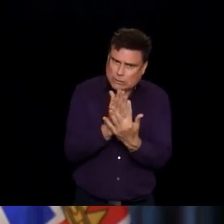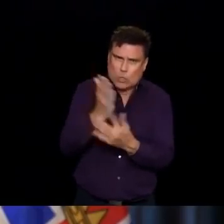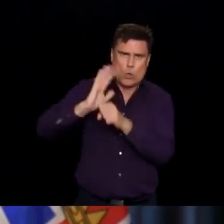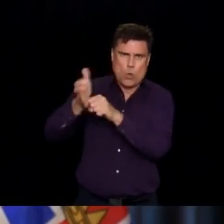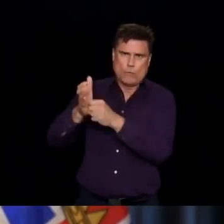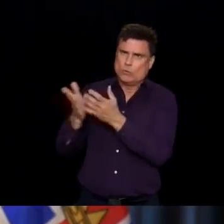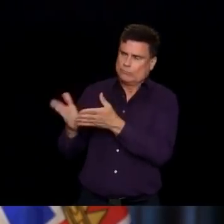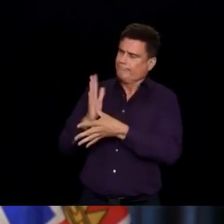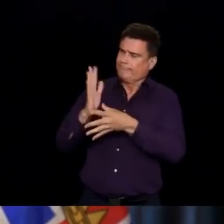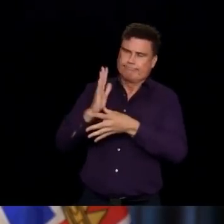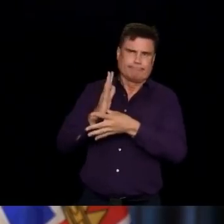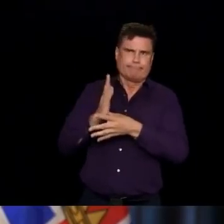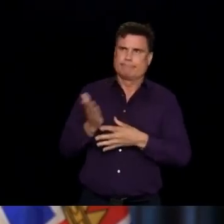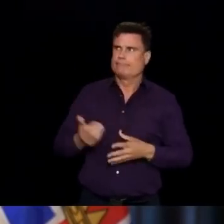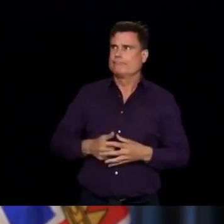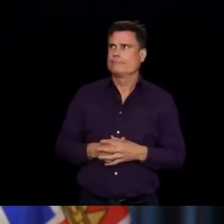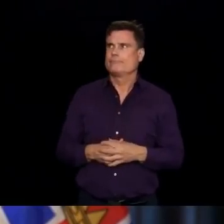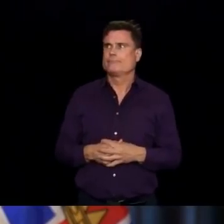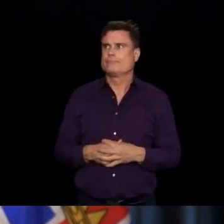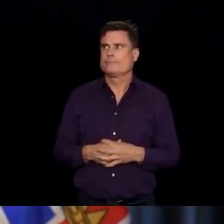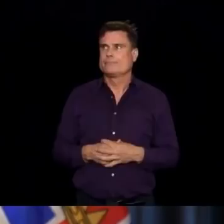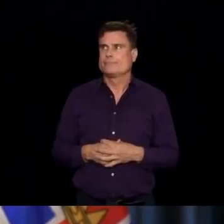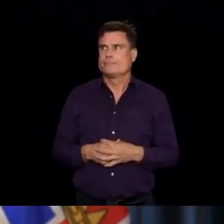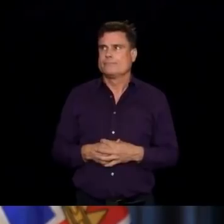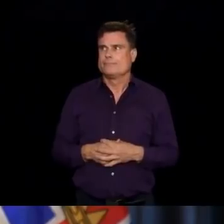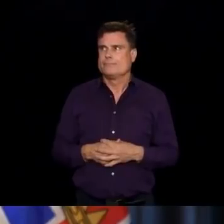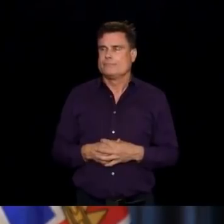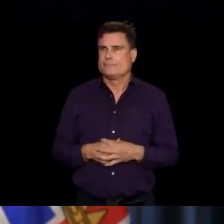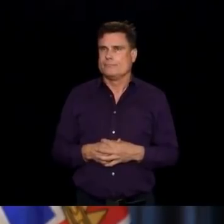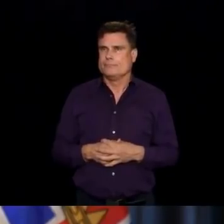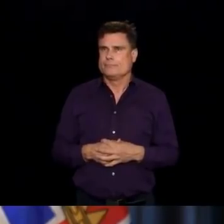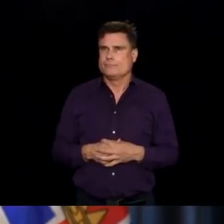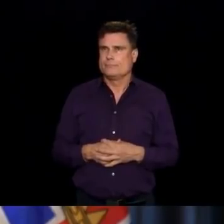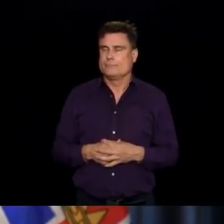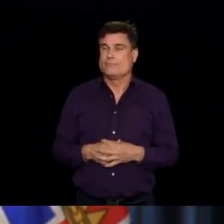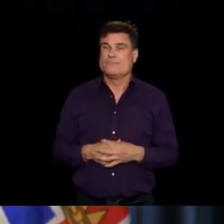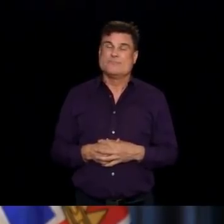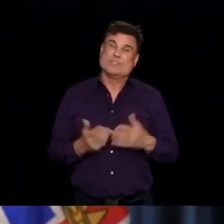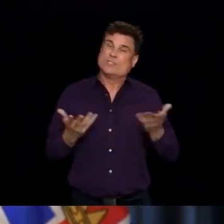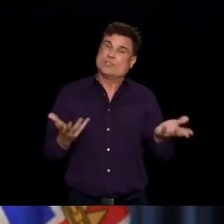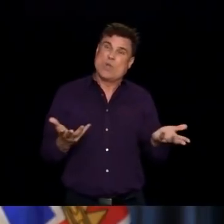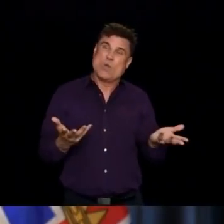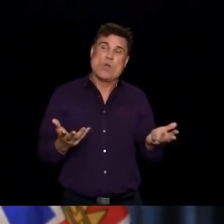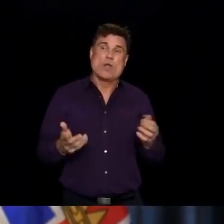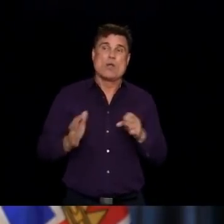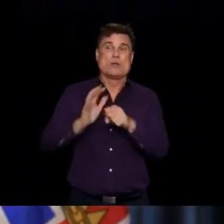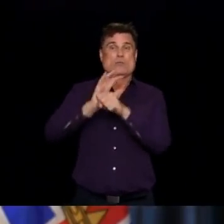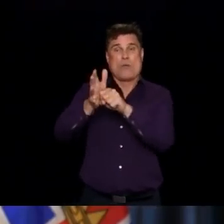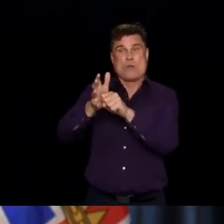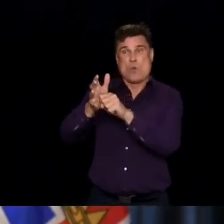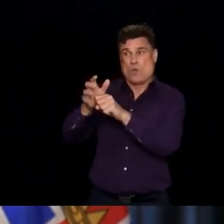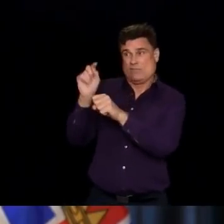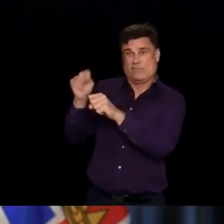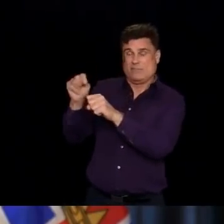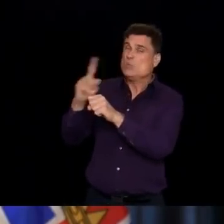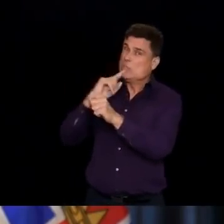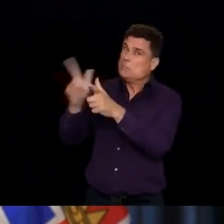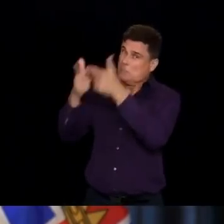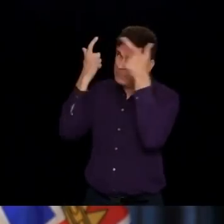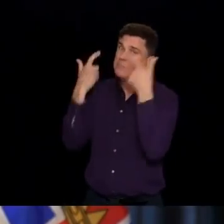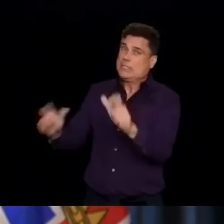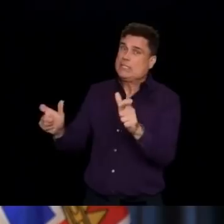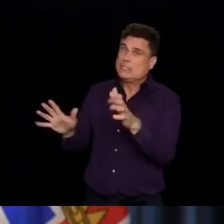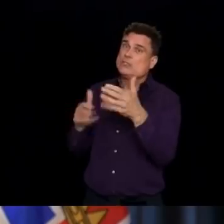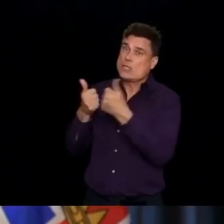health providers, non-profit health care providers in Canada. It just shows how challenging COVID-19 is for long-term care.